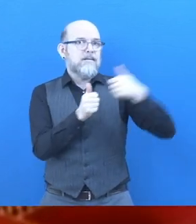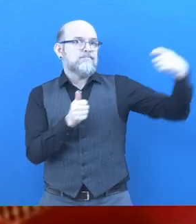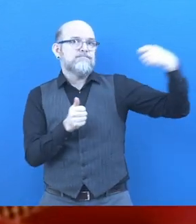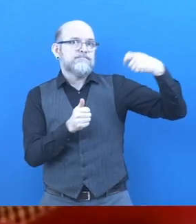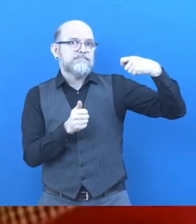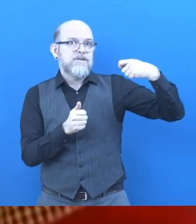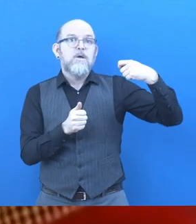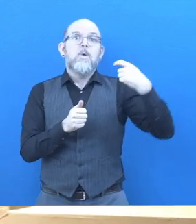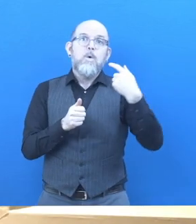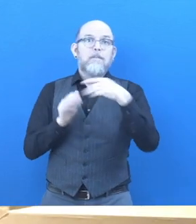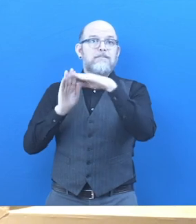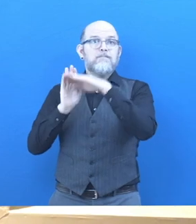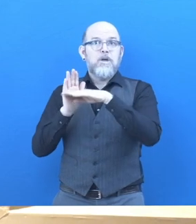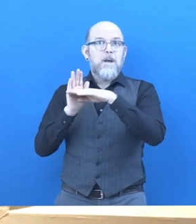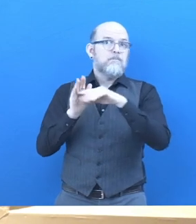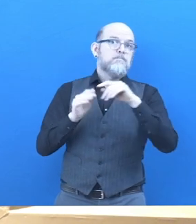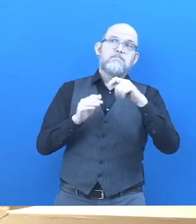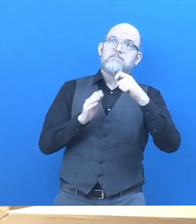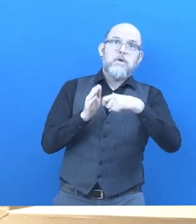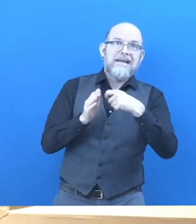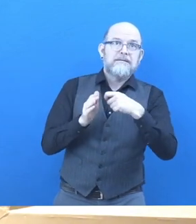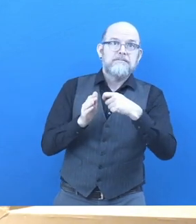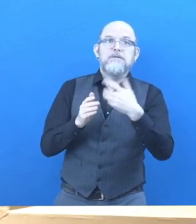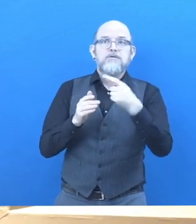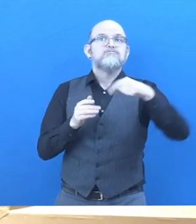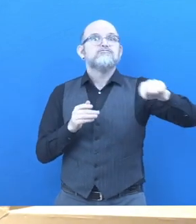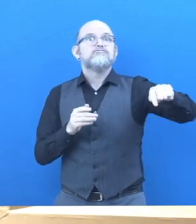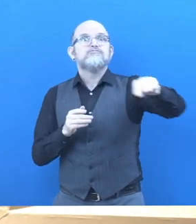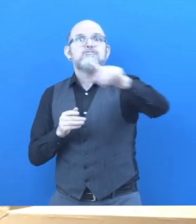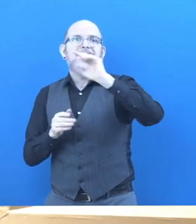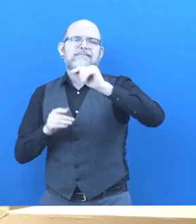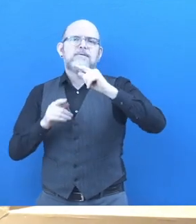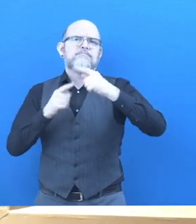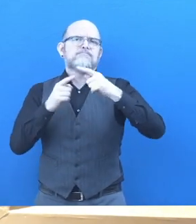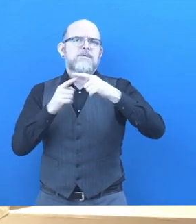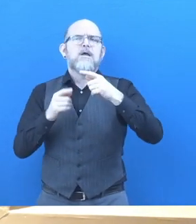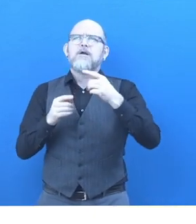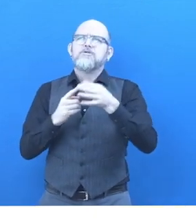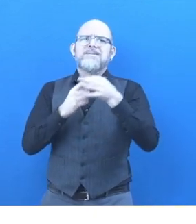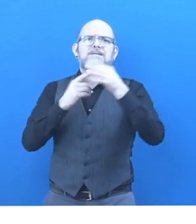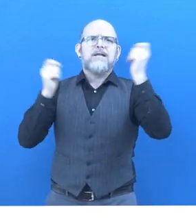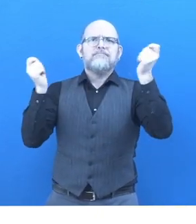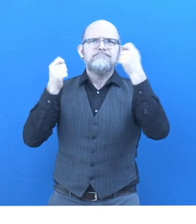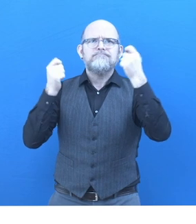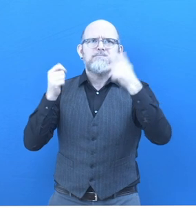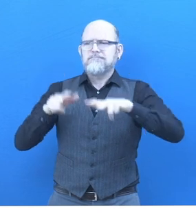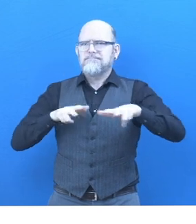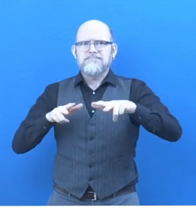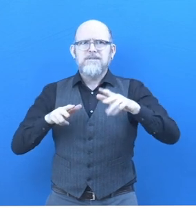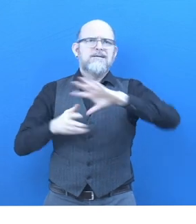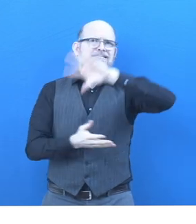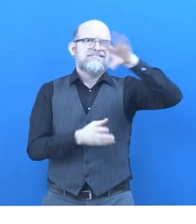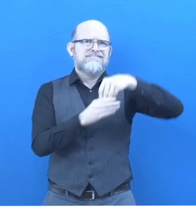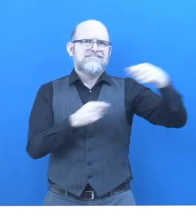activities a co sponsoring can be done also through members and other organizations in the country. What is unique and